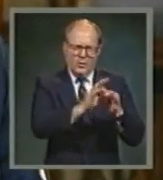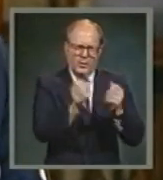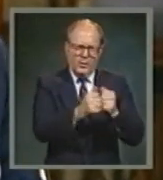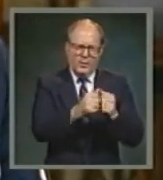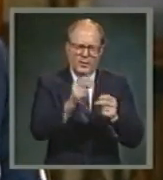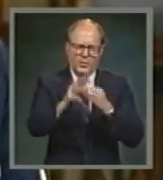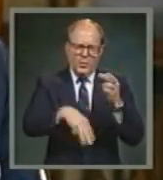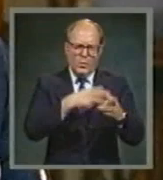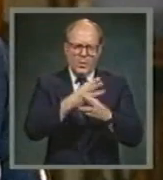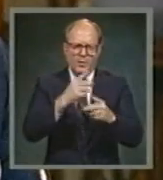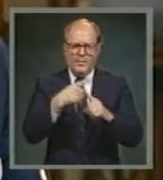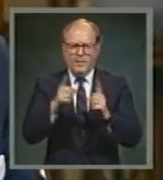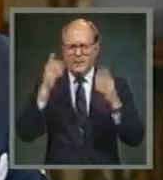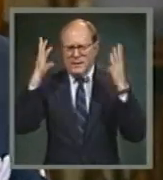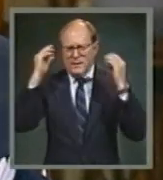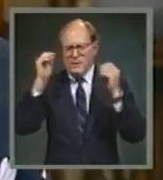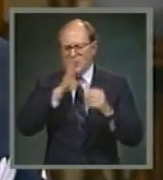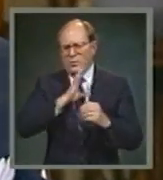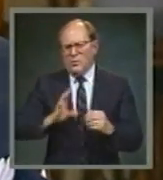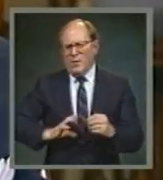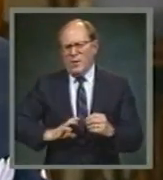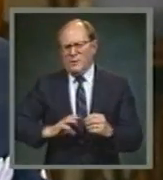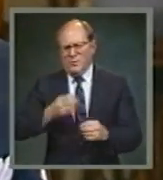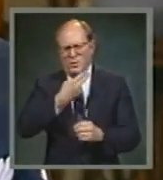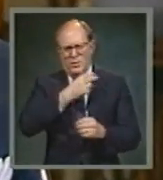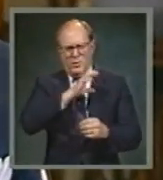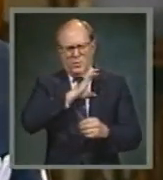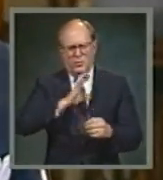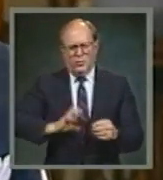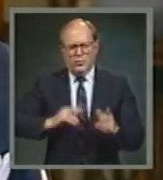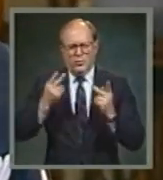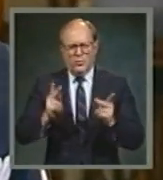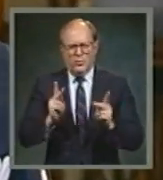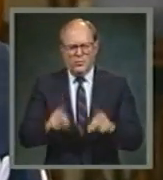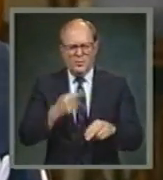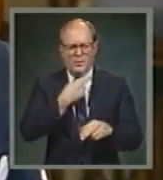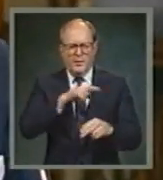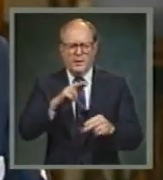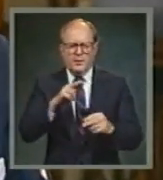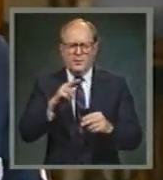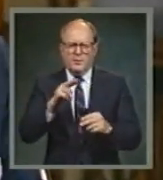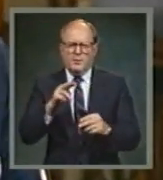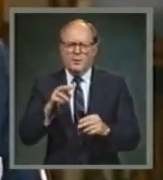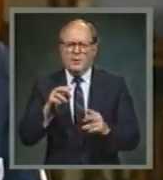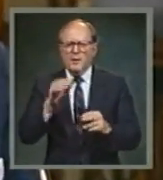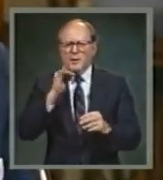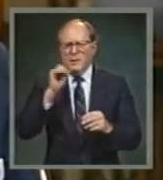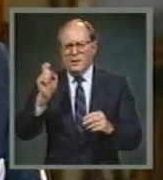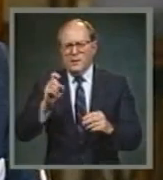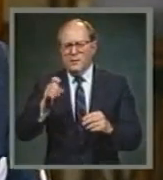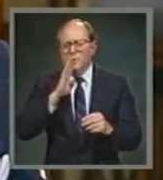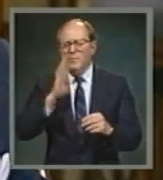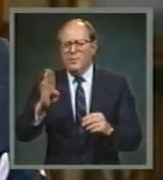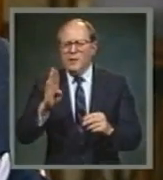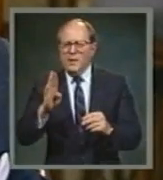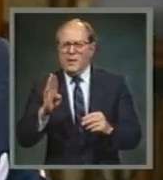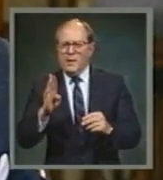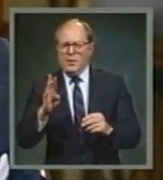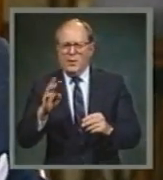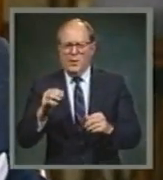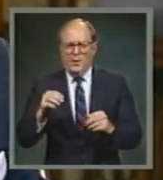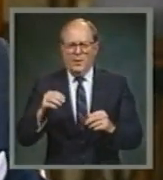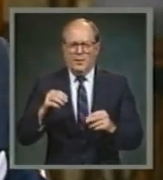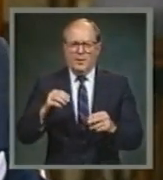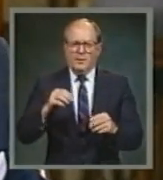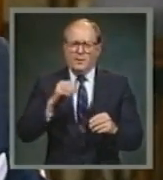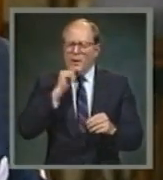to preach Christ to the world. Christianity's strength lies not in being politically correct, but biblically correct. The strength of